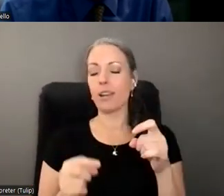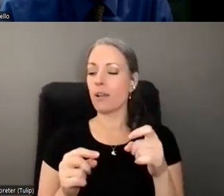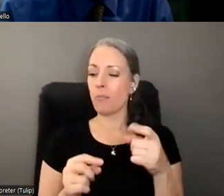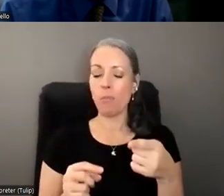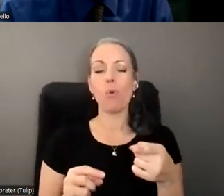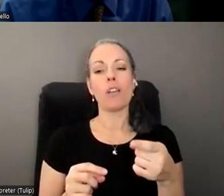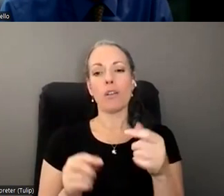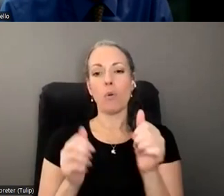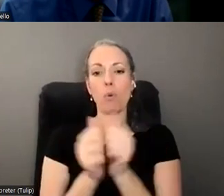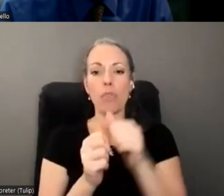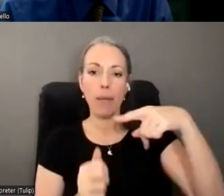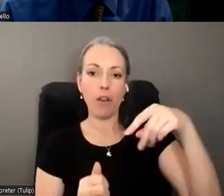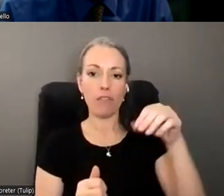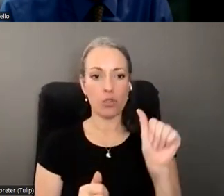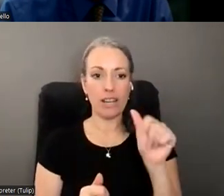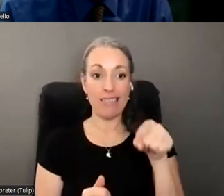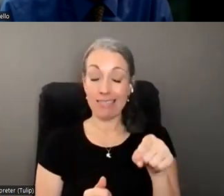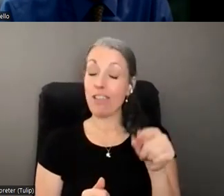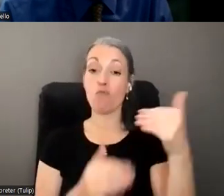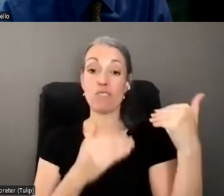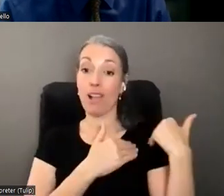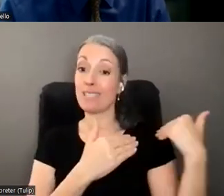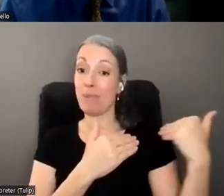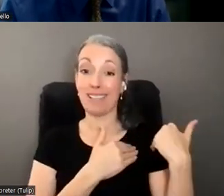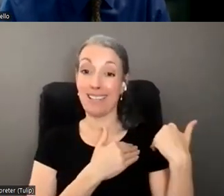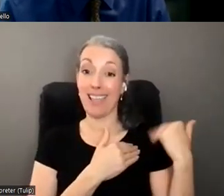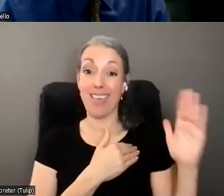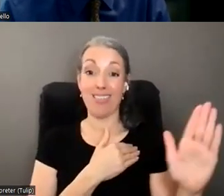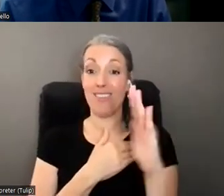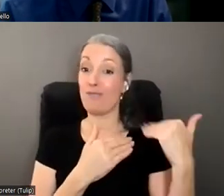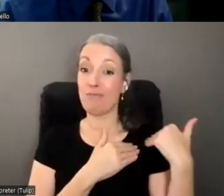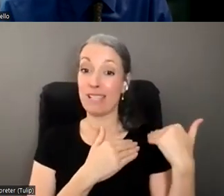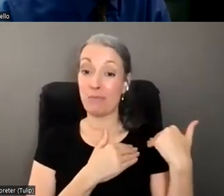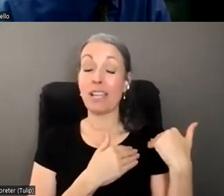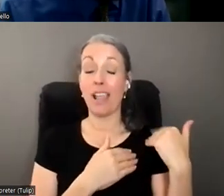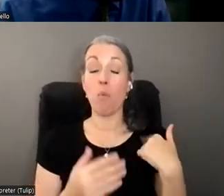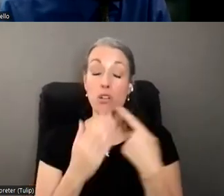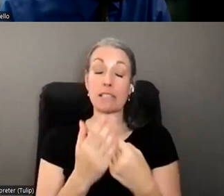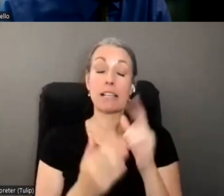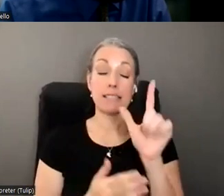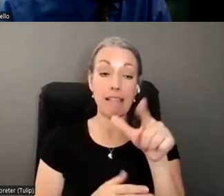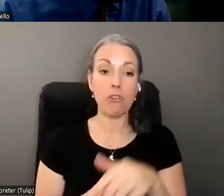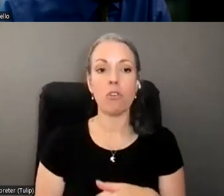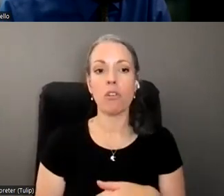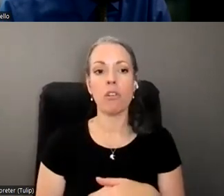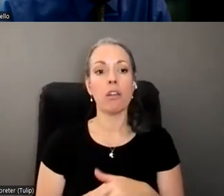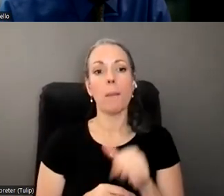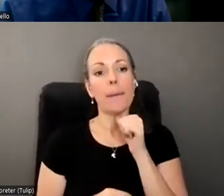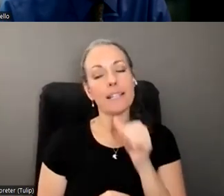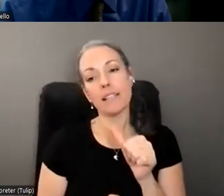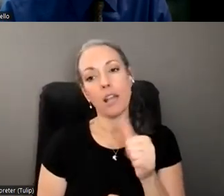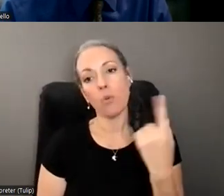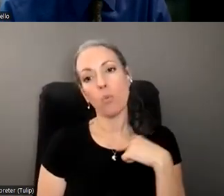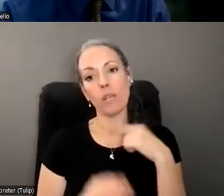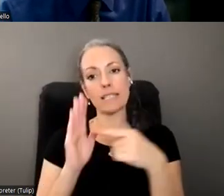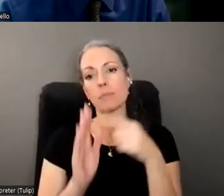attorneys. And that's something that we talk about in our blueprint, which I'll be talking about later, but it's not, um, you know, we, we sometimes